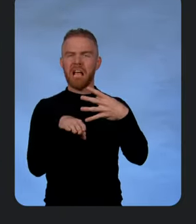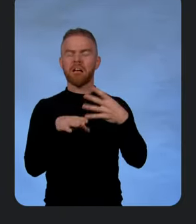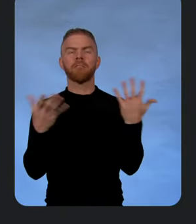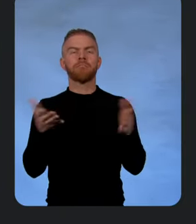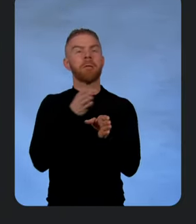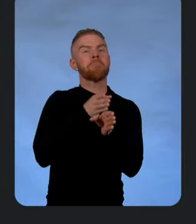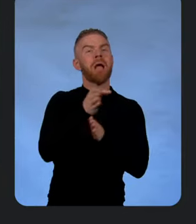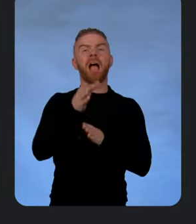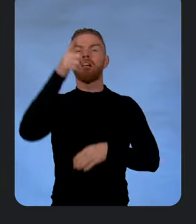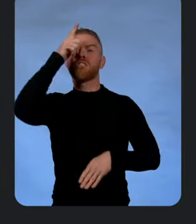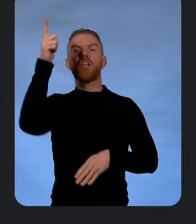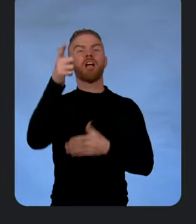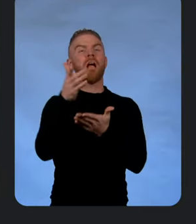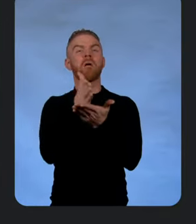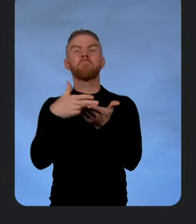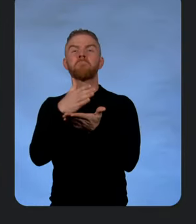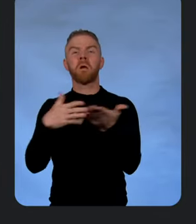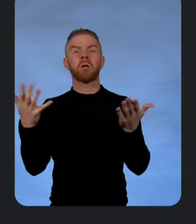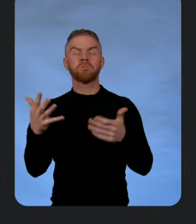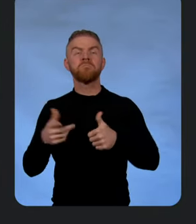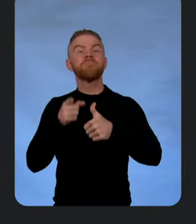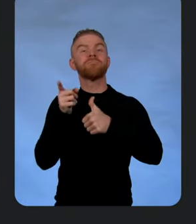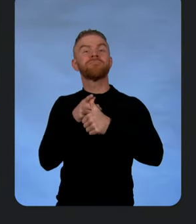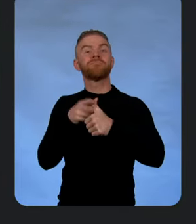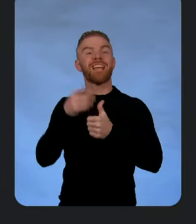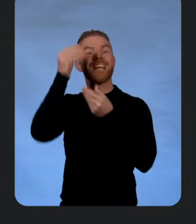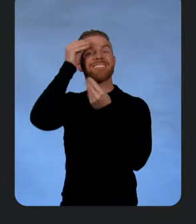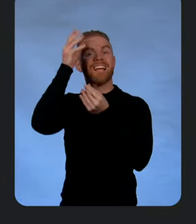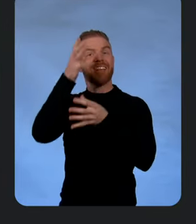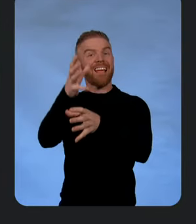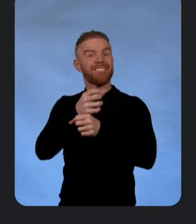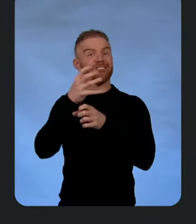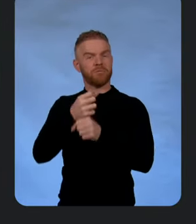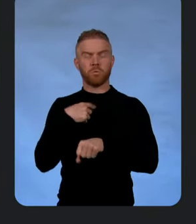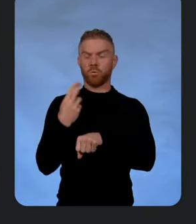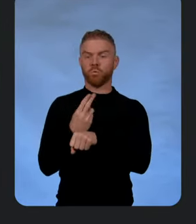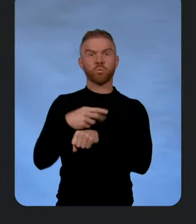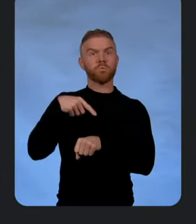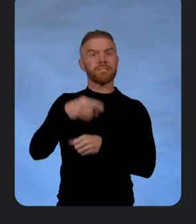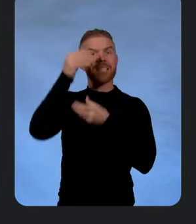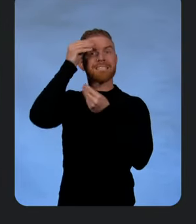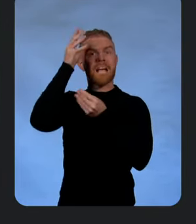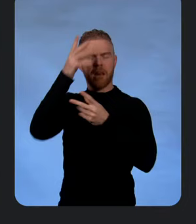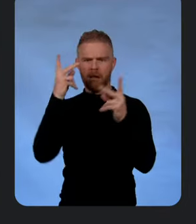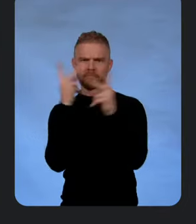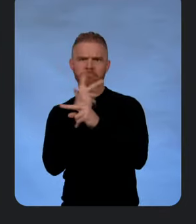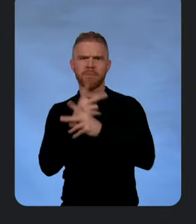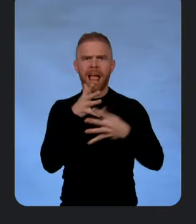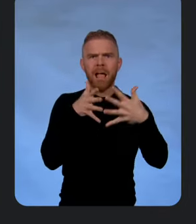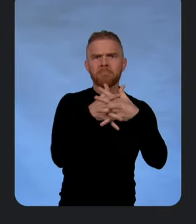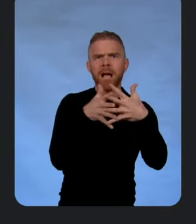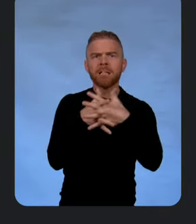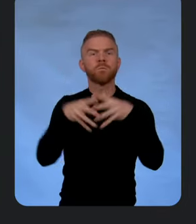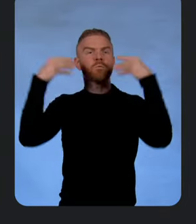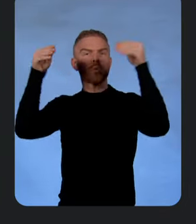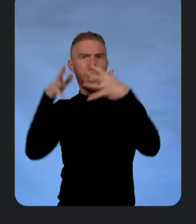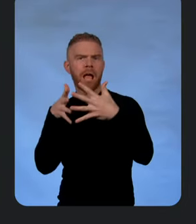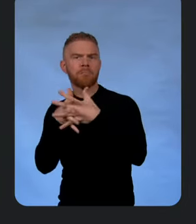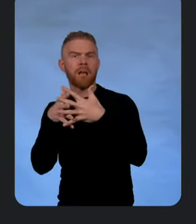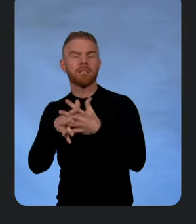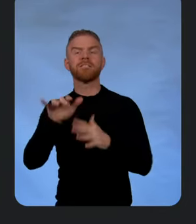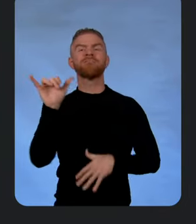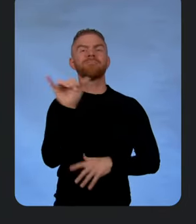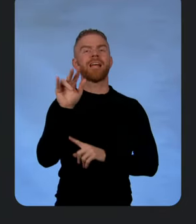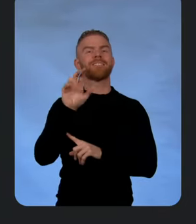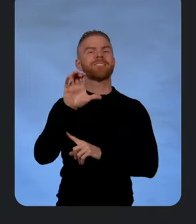components. Data ingestion, which we use to get data, calculate embeddings, and store embeddings as vectors